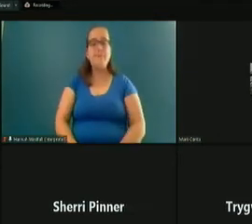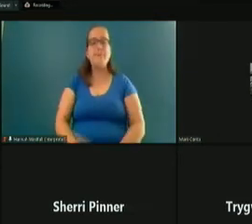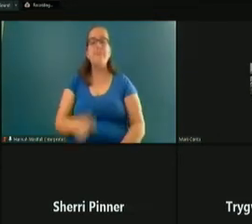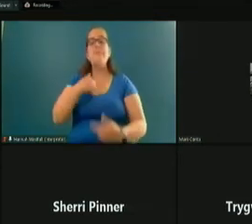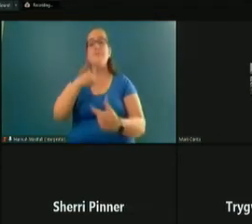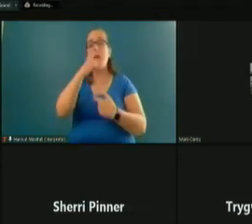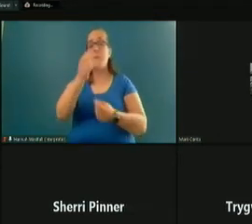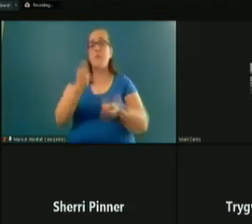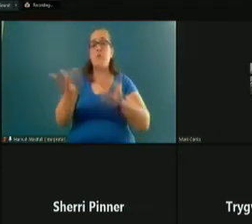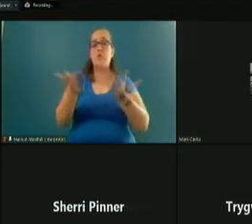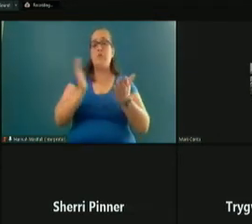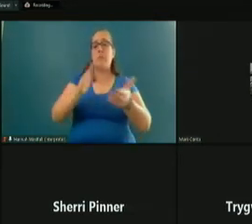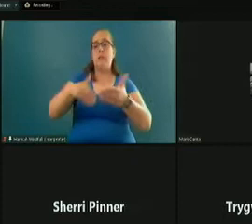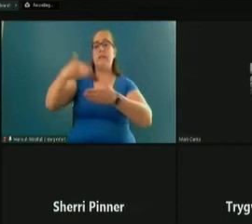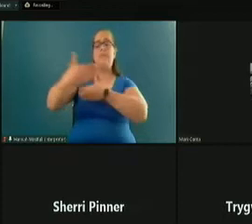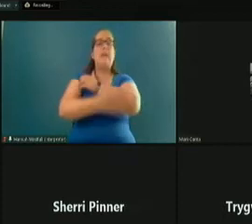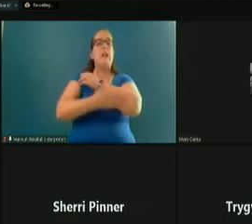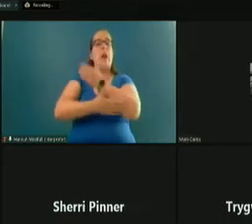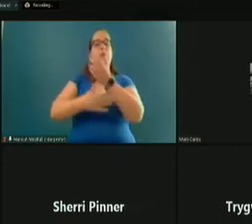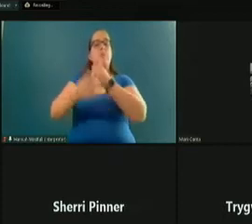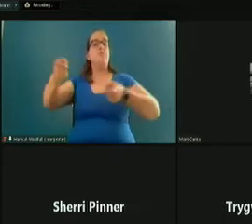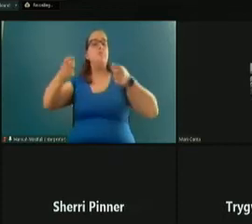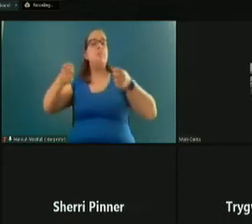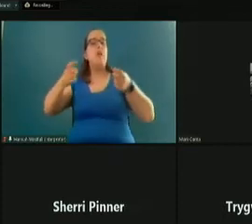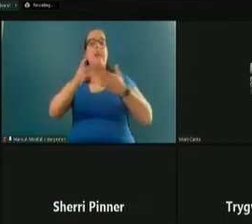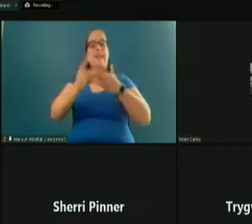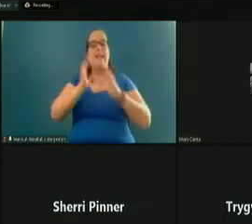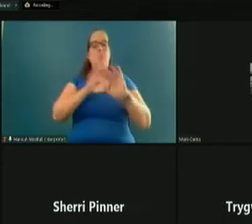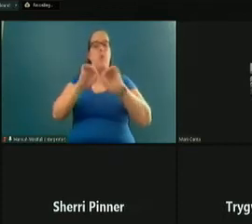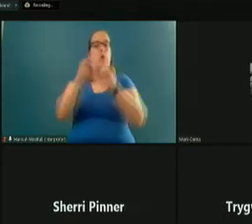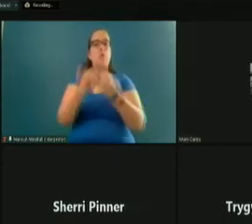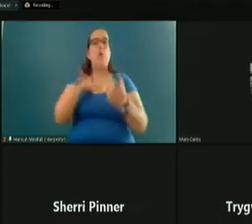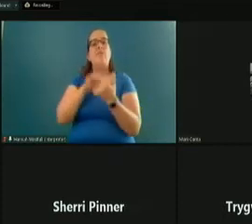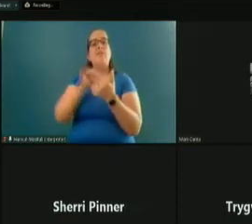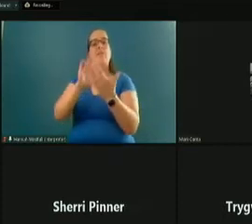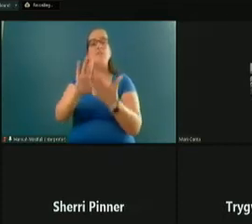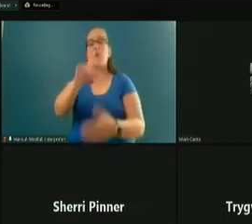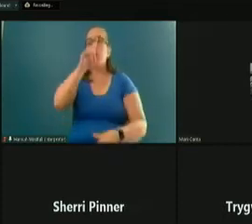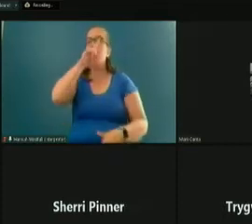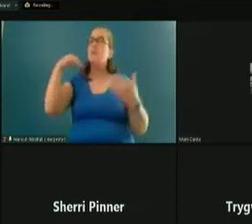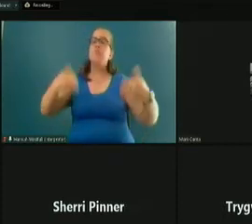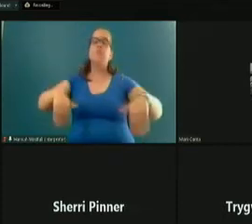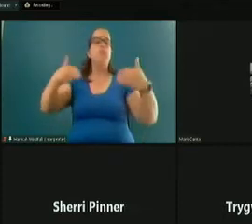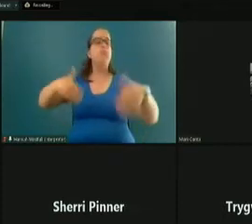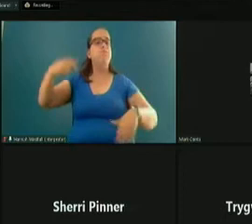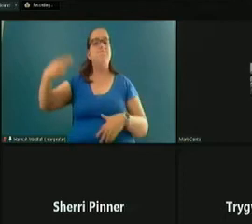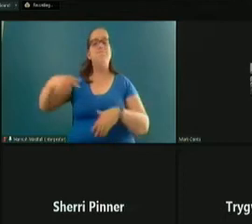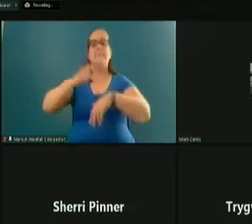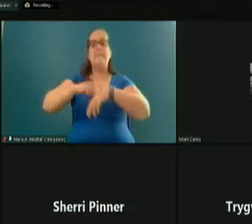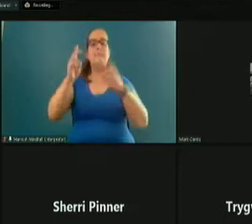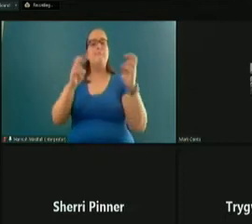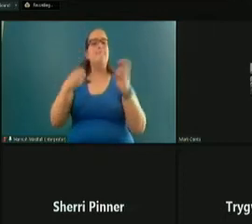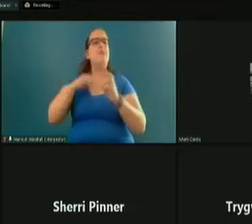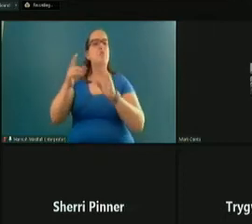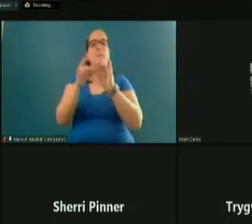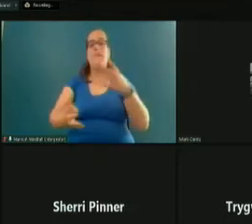in serving as our next county administrator to lead our organization as we address truly historic times and issues. I'll just mention